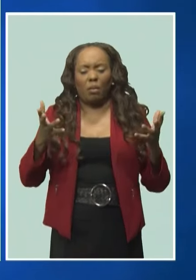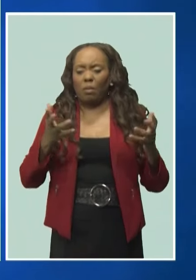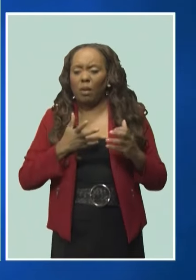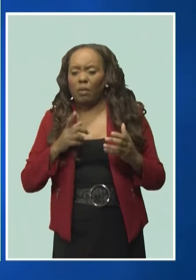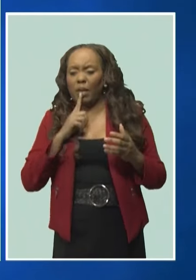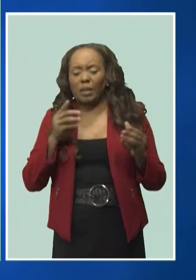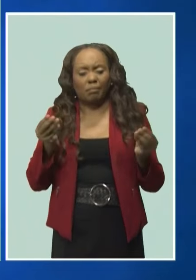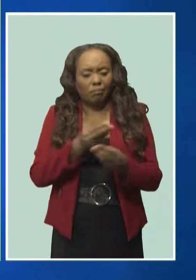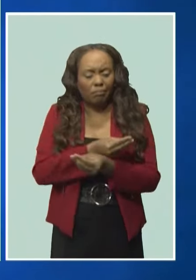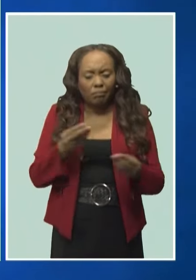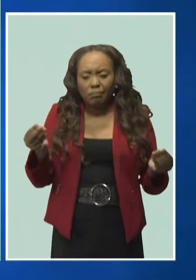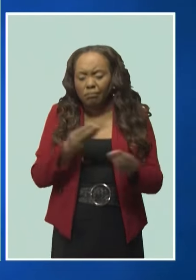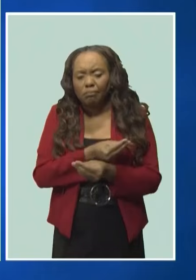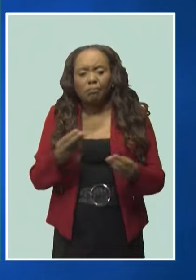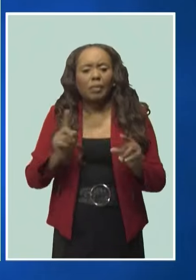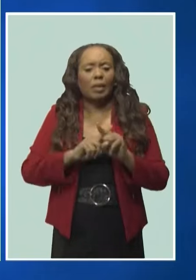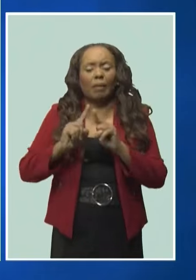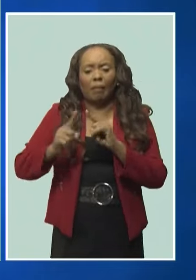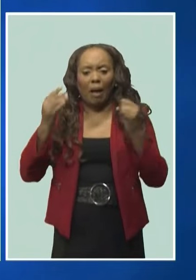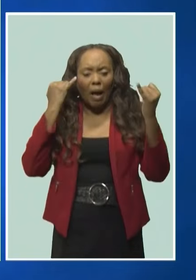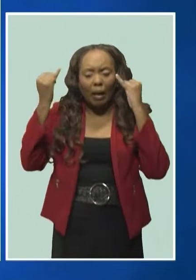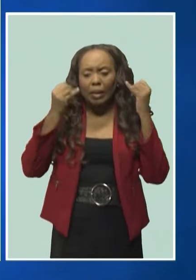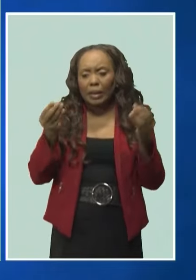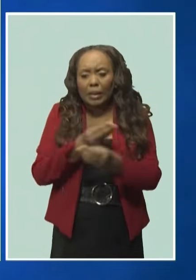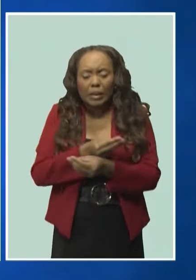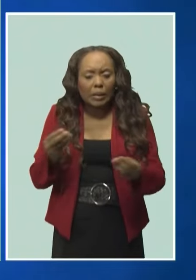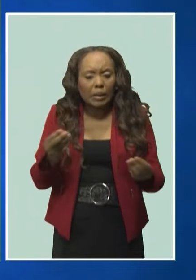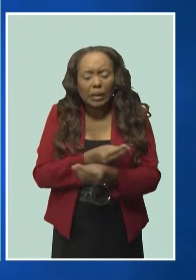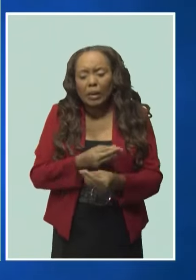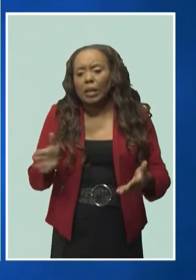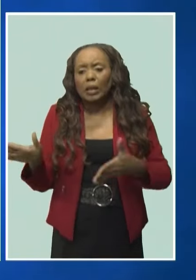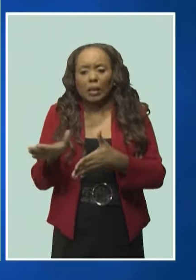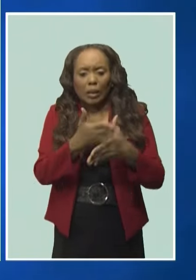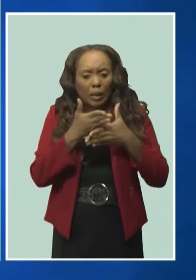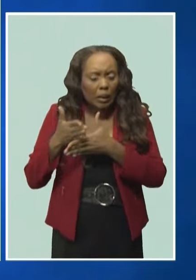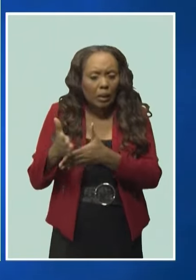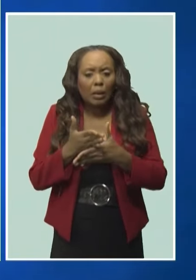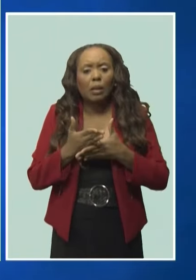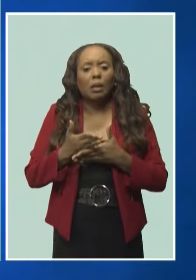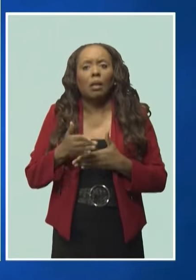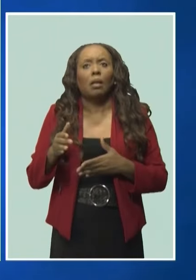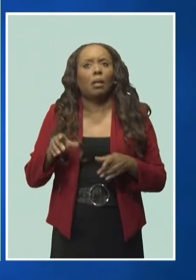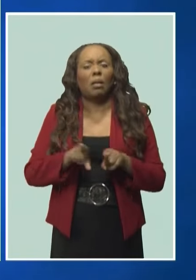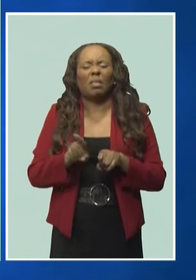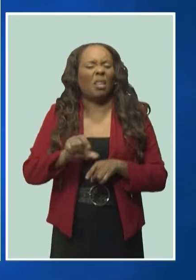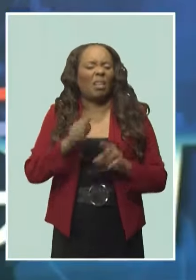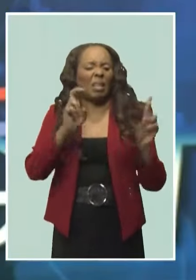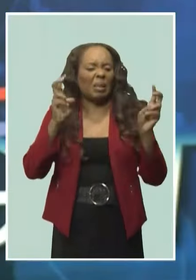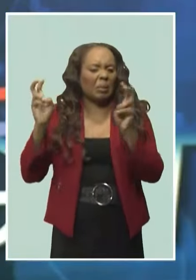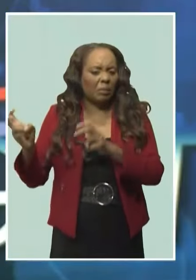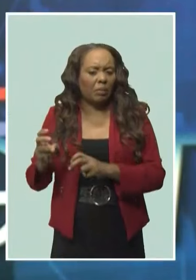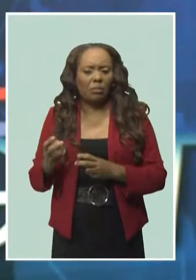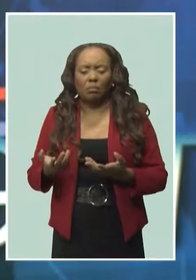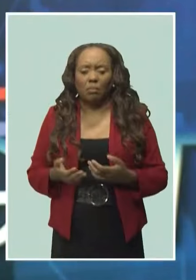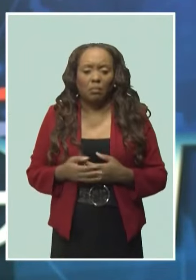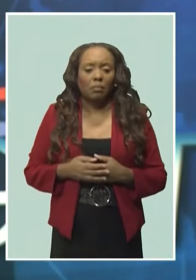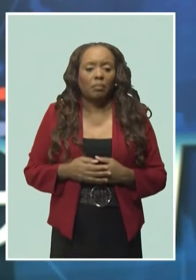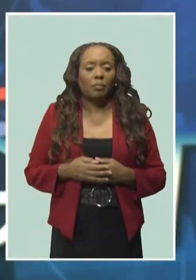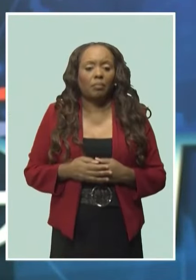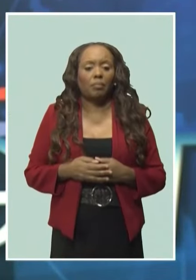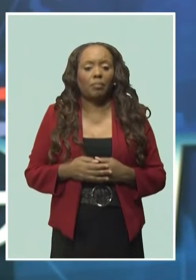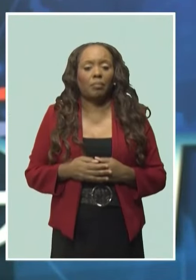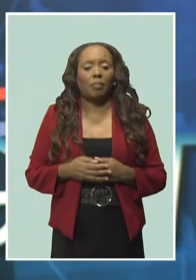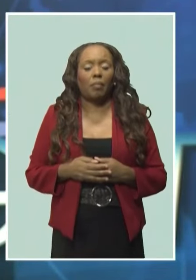on internal workings as well as issues of the day. Madam Huang